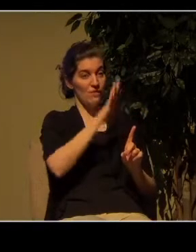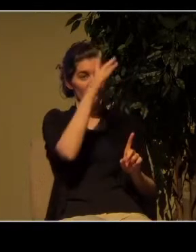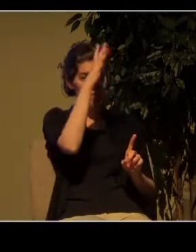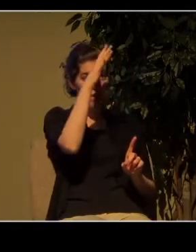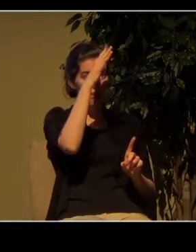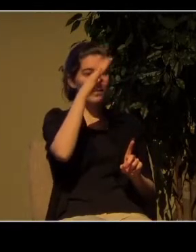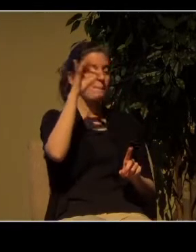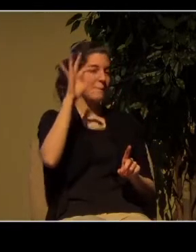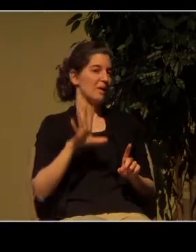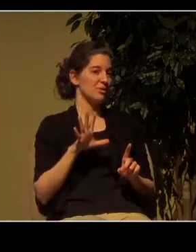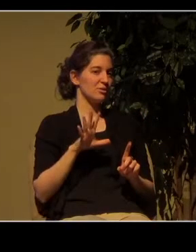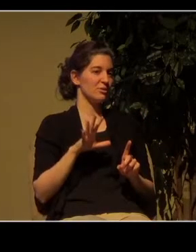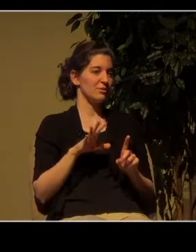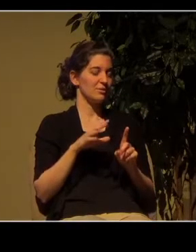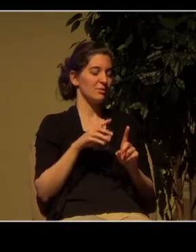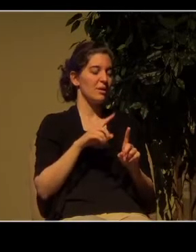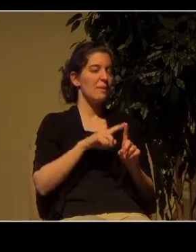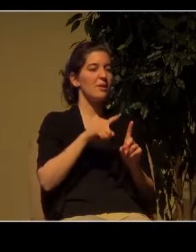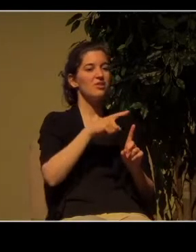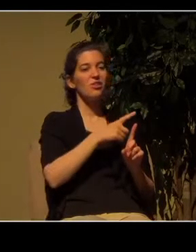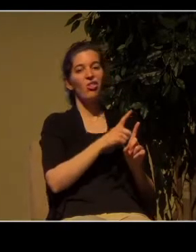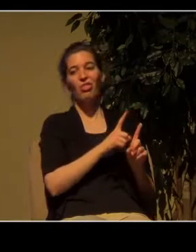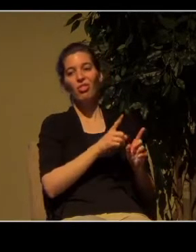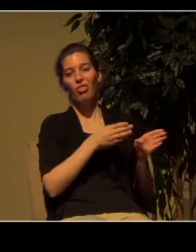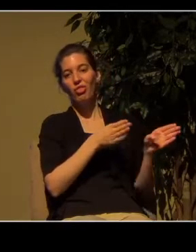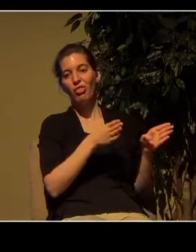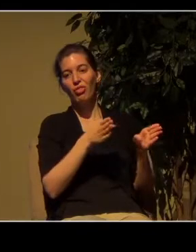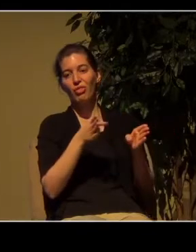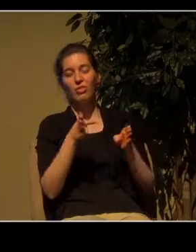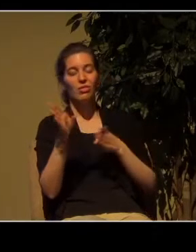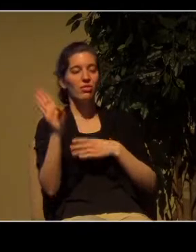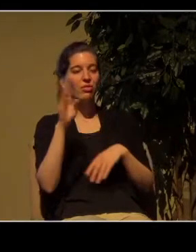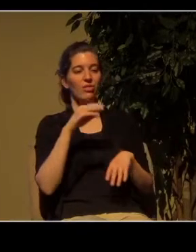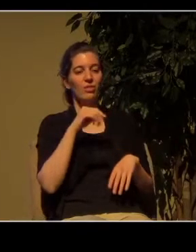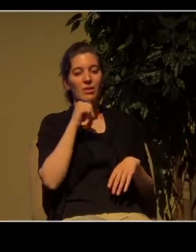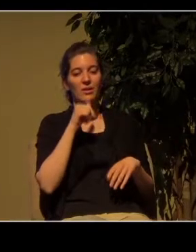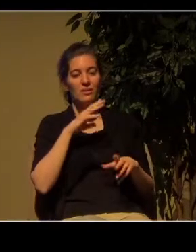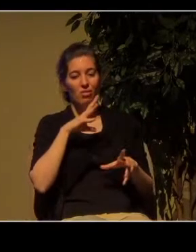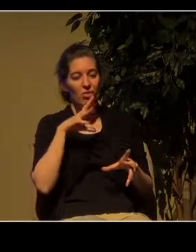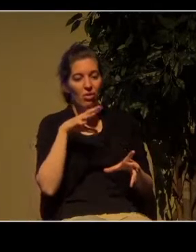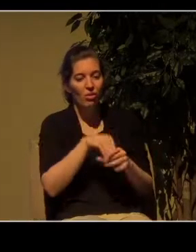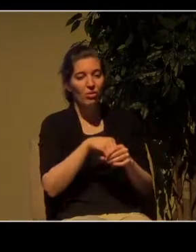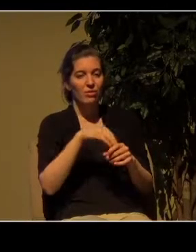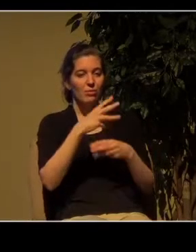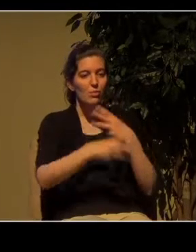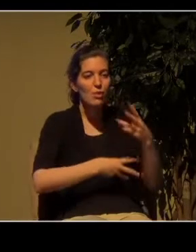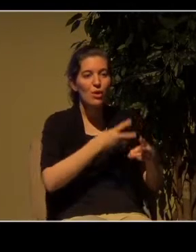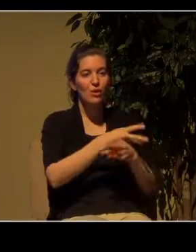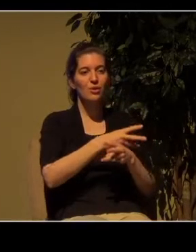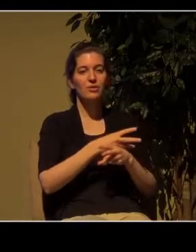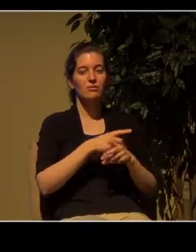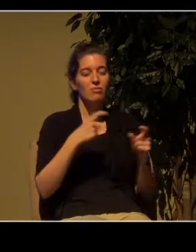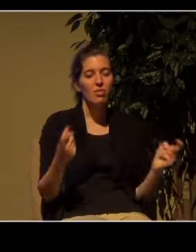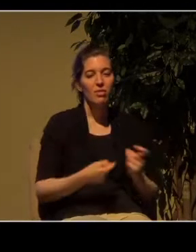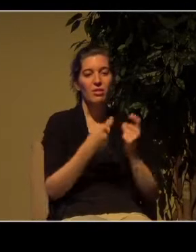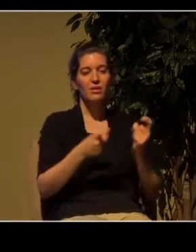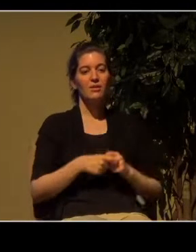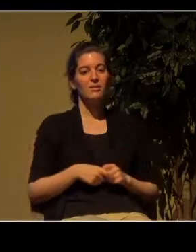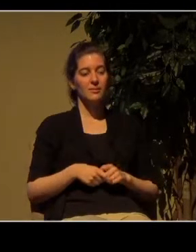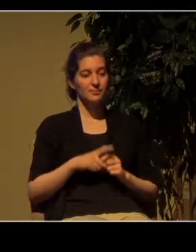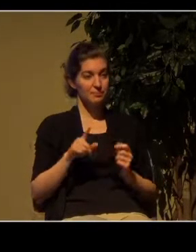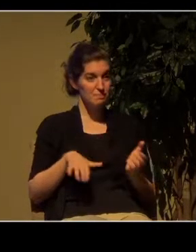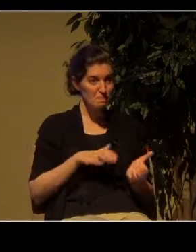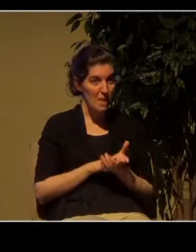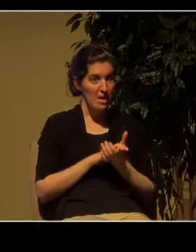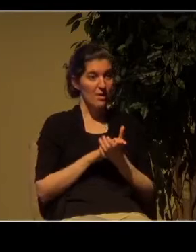years of her marriage had lived a pretty worldly life she got married she had a number of children